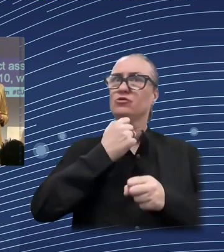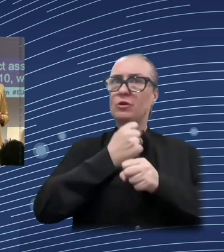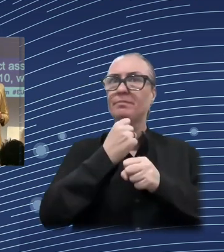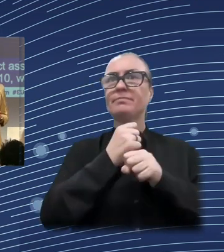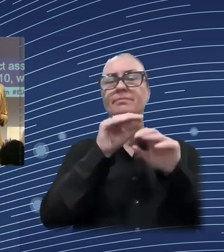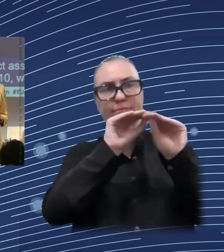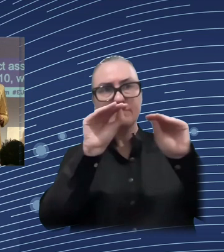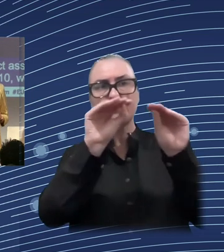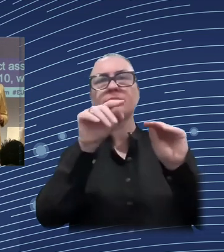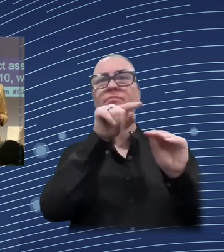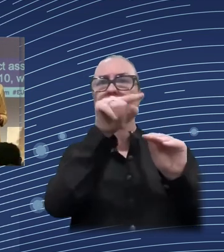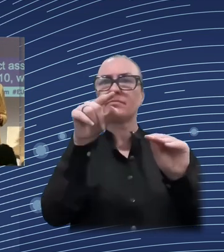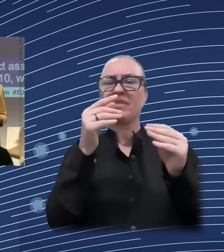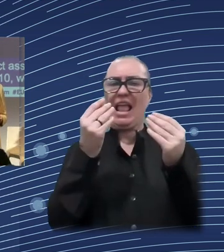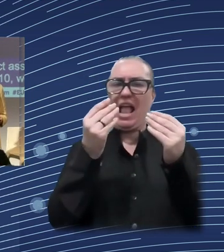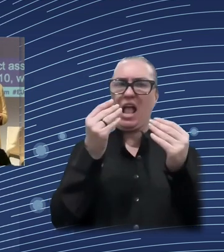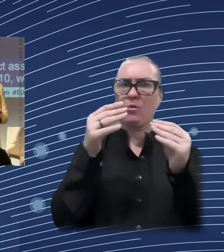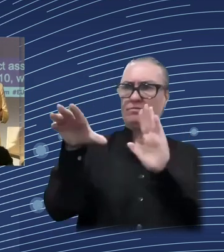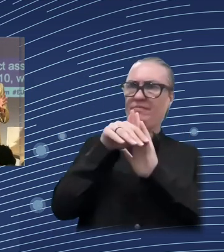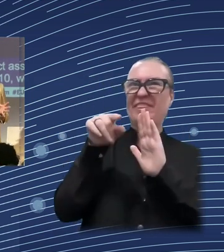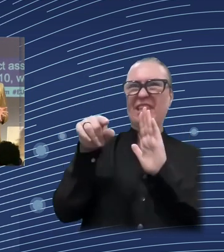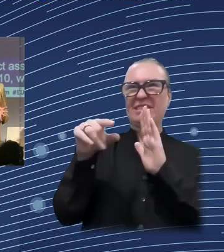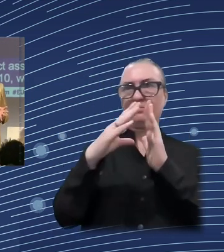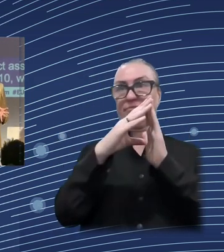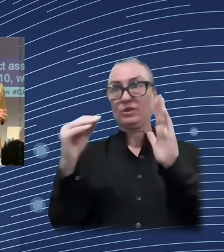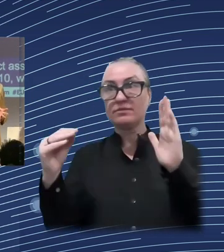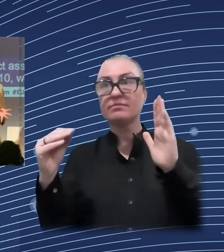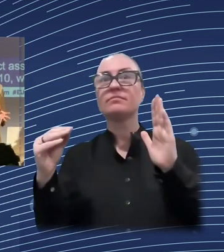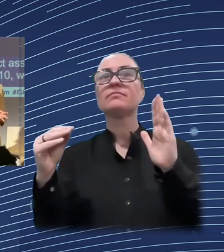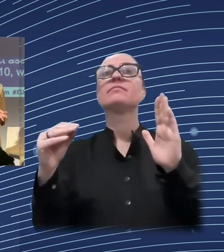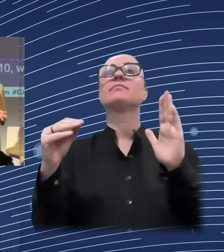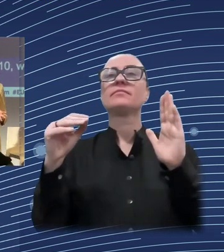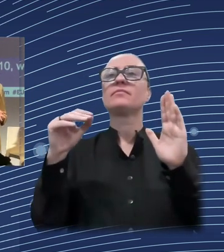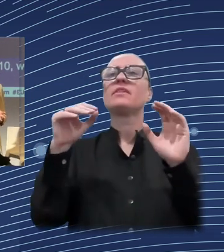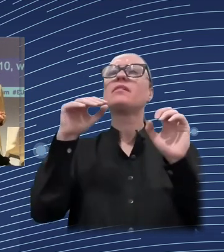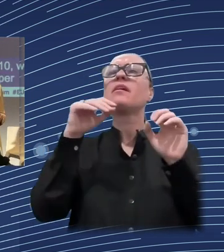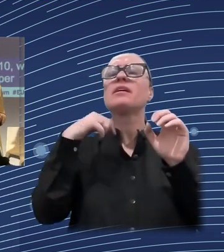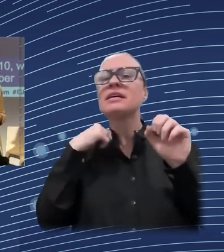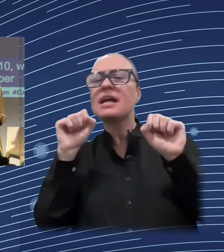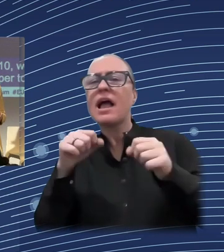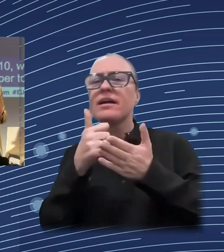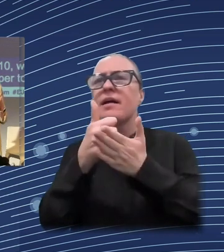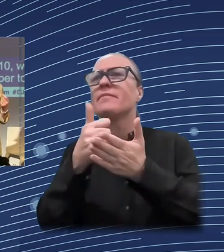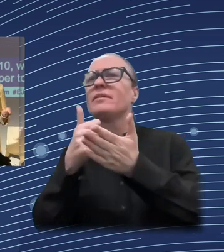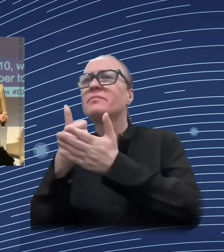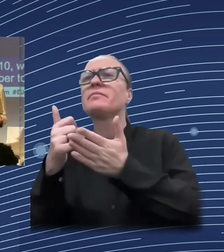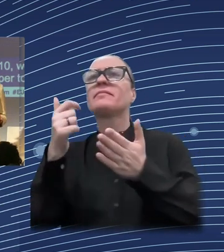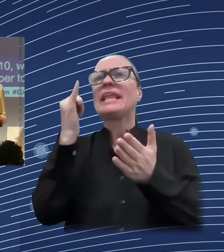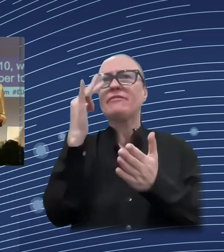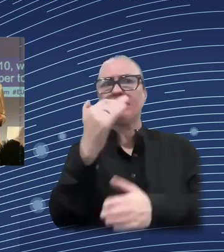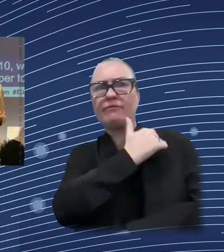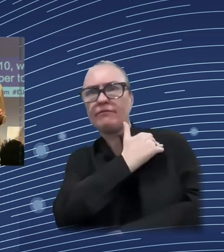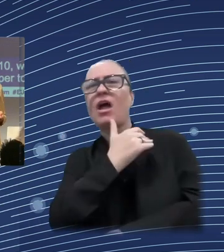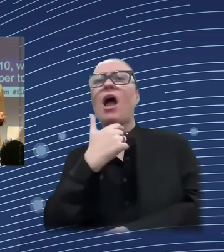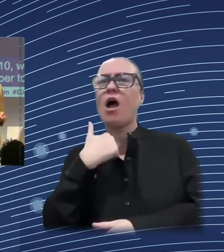per tonne every year until 2029. Now, obviously, there were concerns that this would impact the lowest